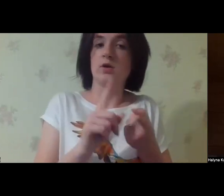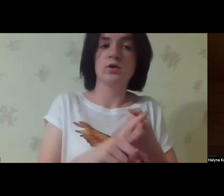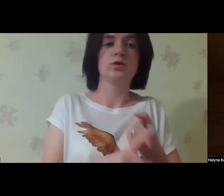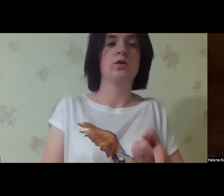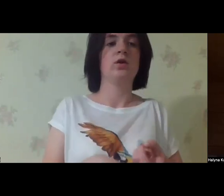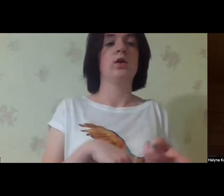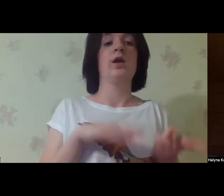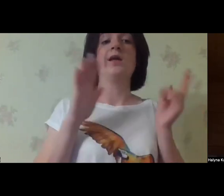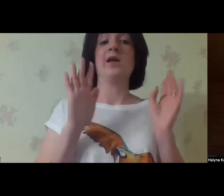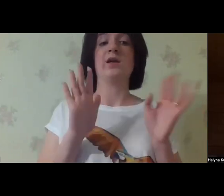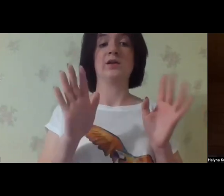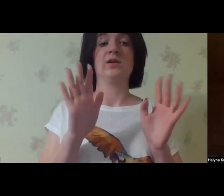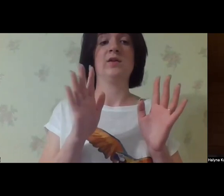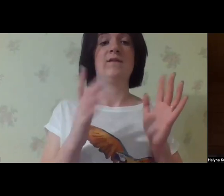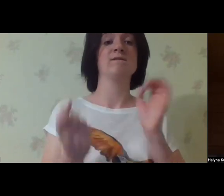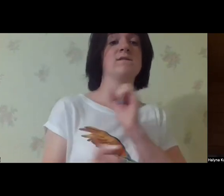number one.